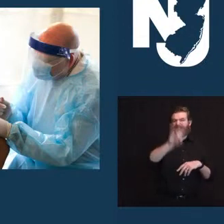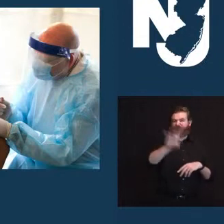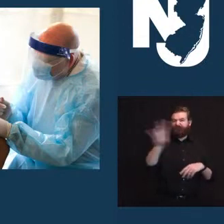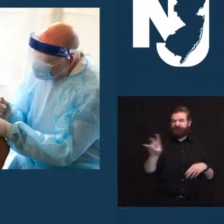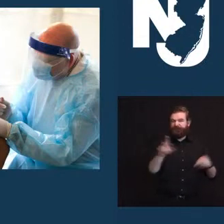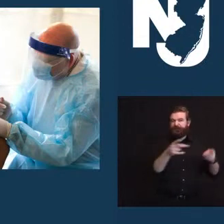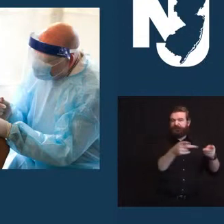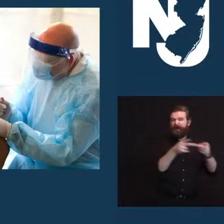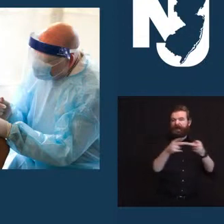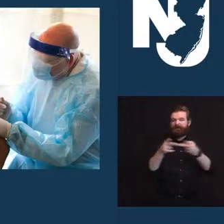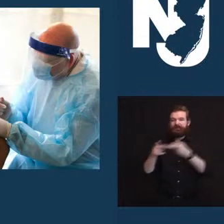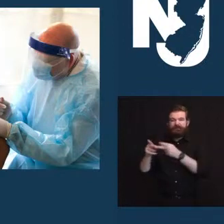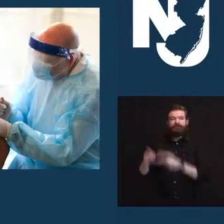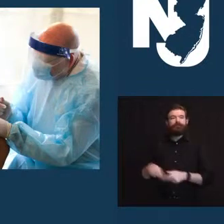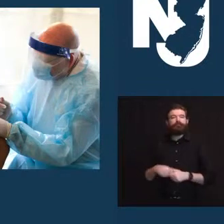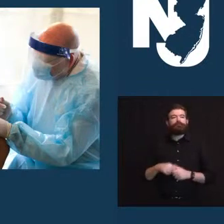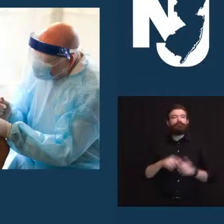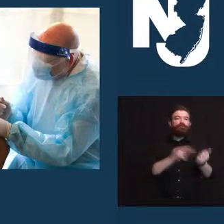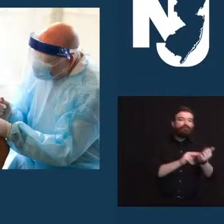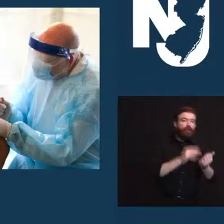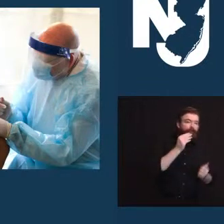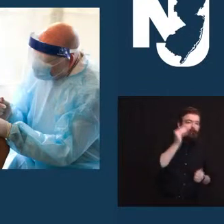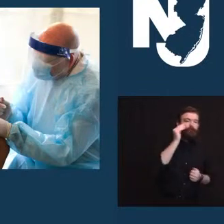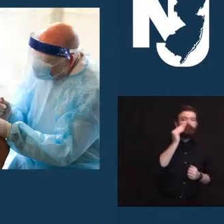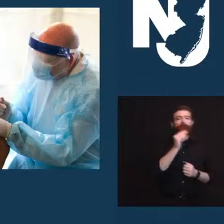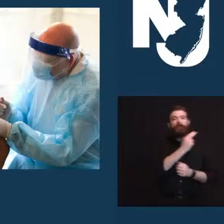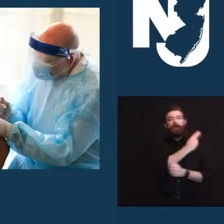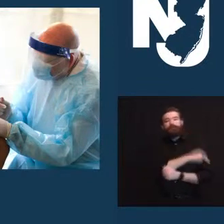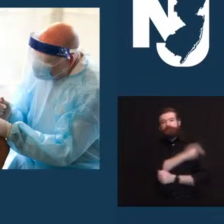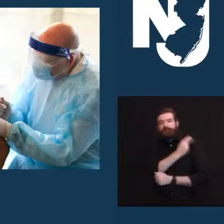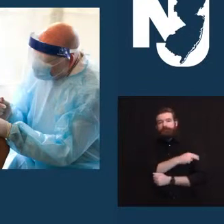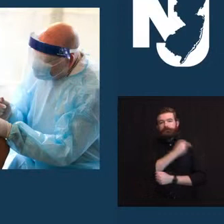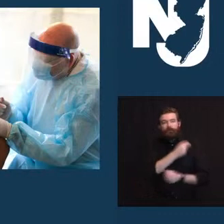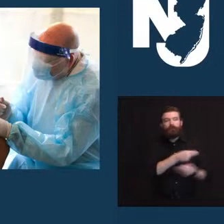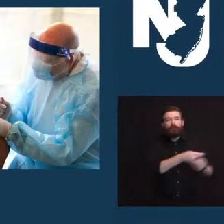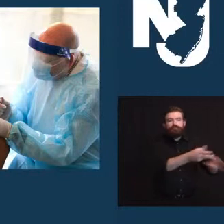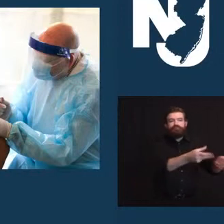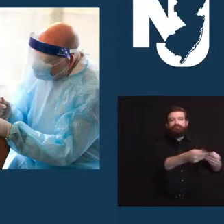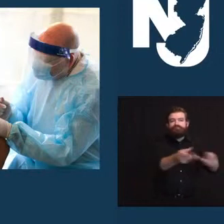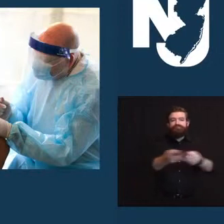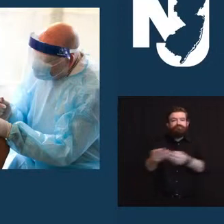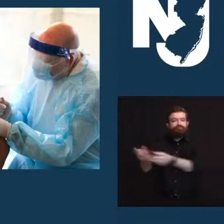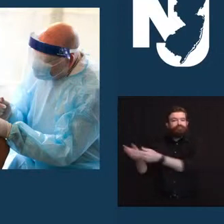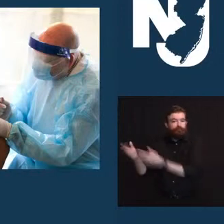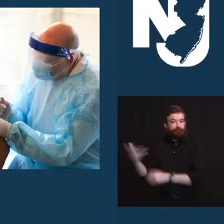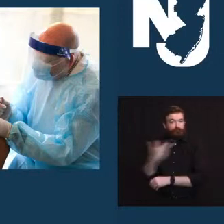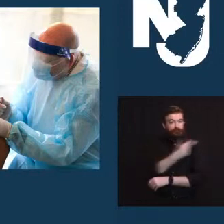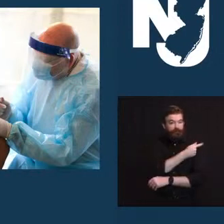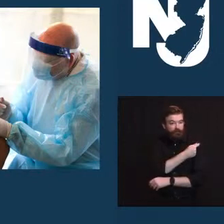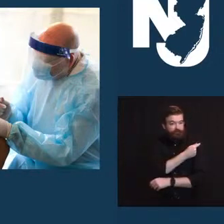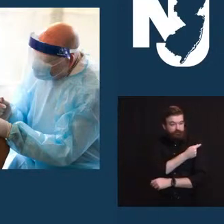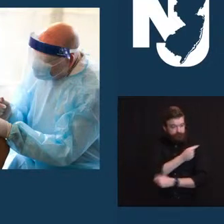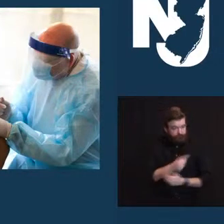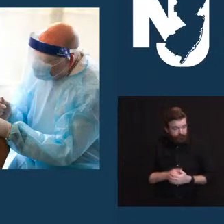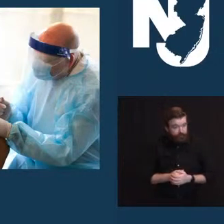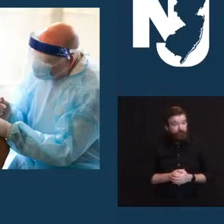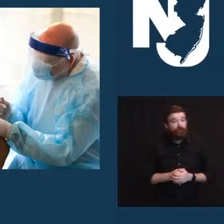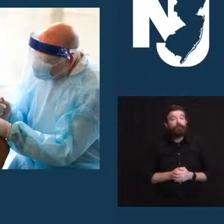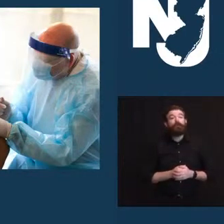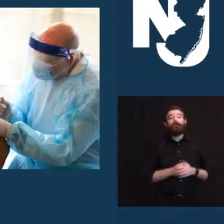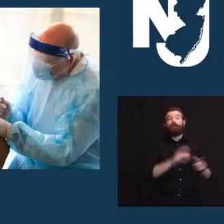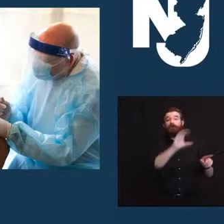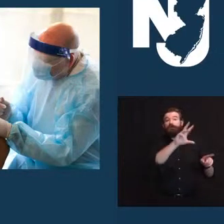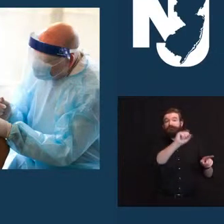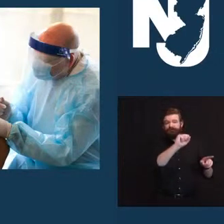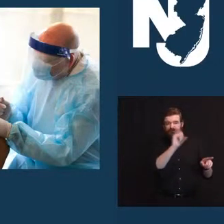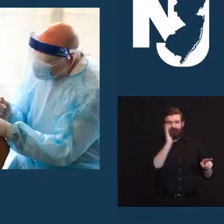vaccinations to residents and staff. By the end of this week, CVS will have visited 85 long-term care